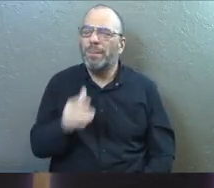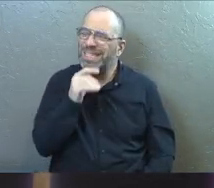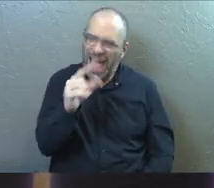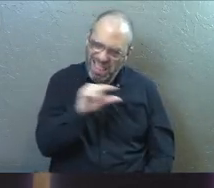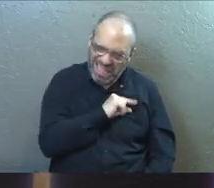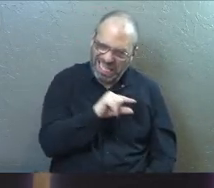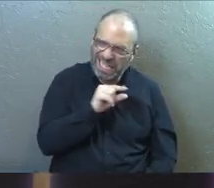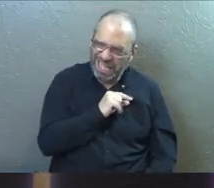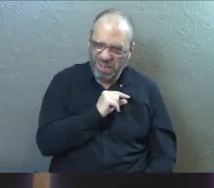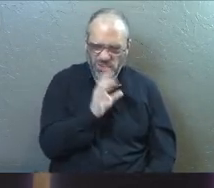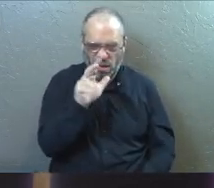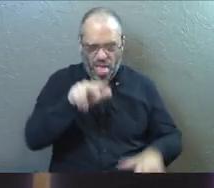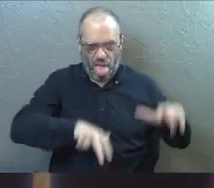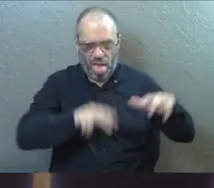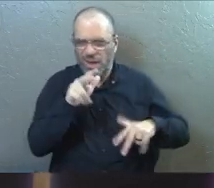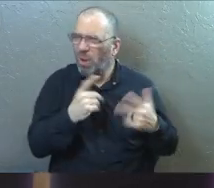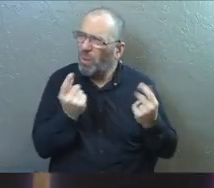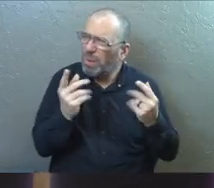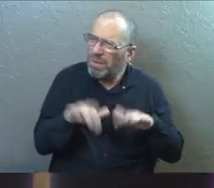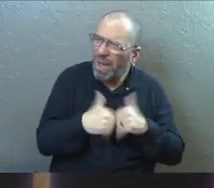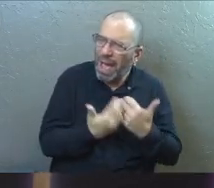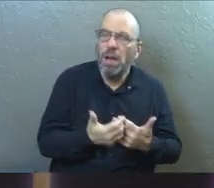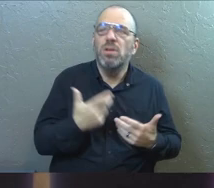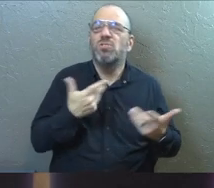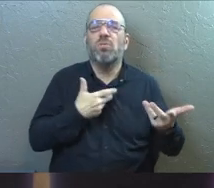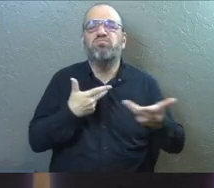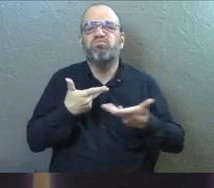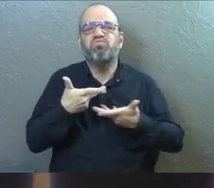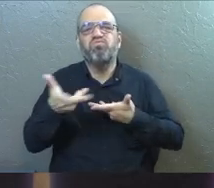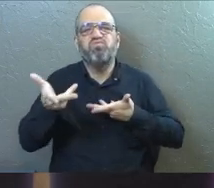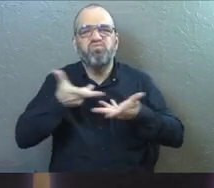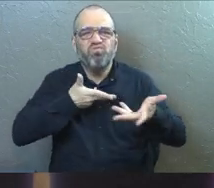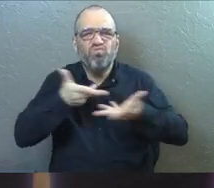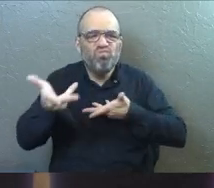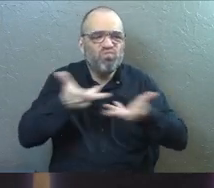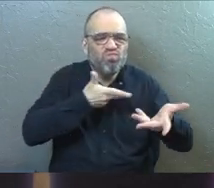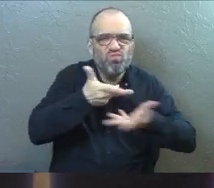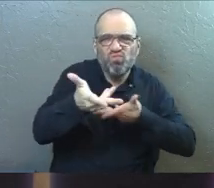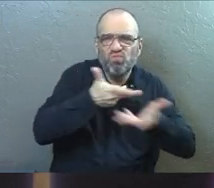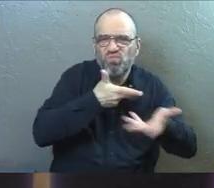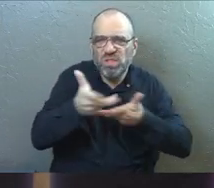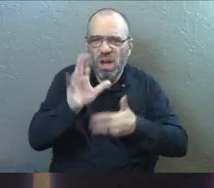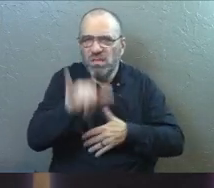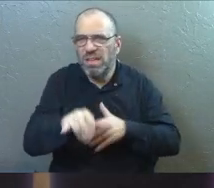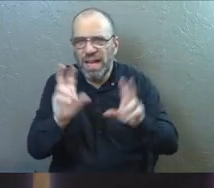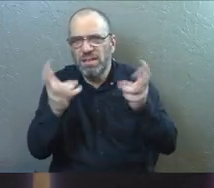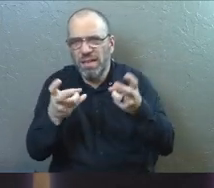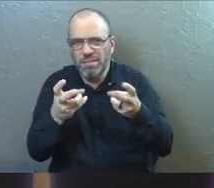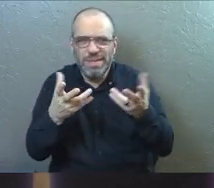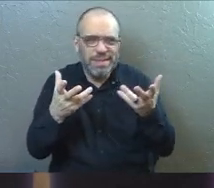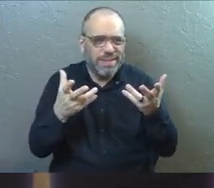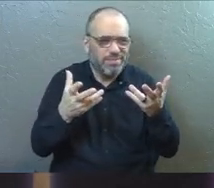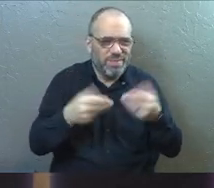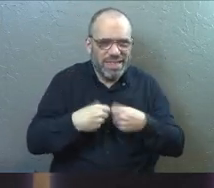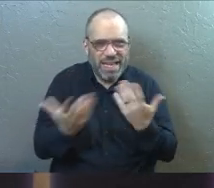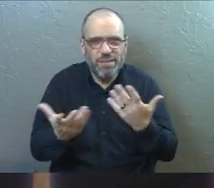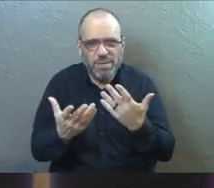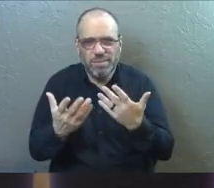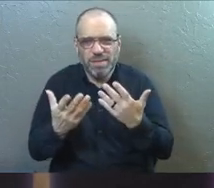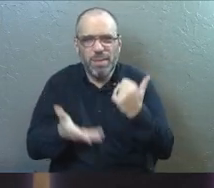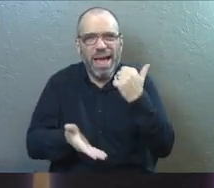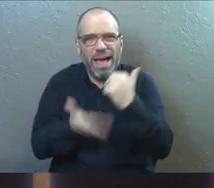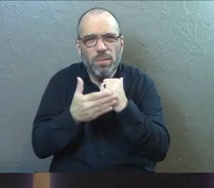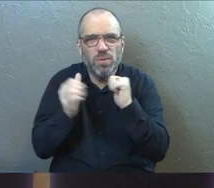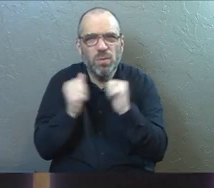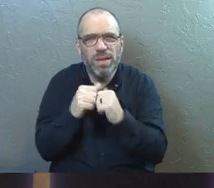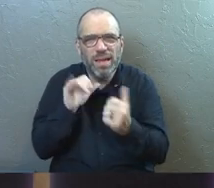the guilt not the weirdness and how do I do that and we spent some time just kind of talking through that conversation and trying to give him some tips